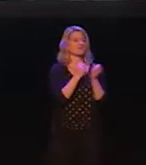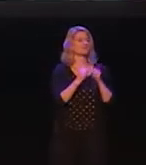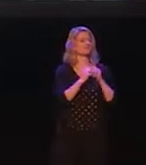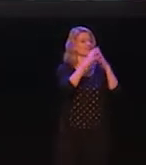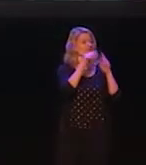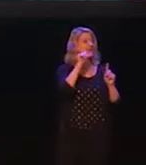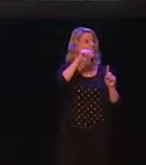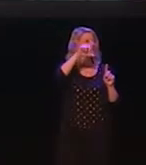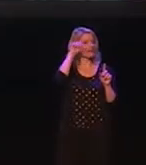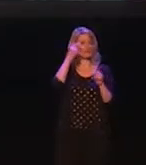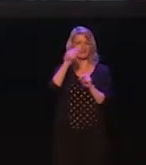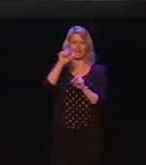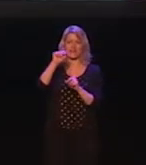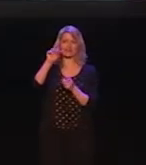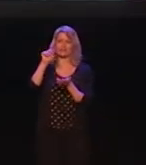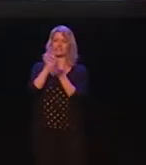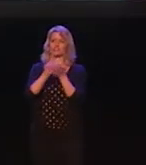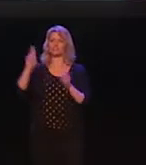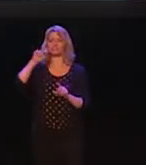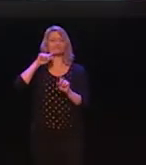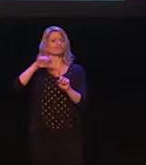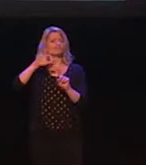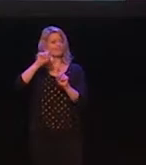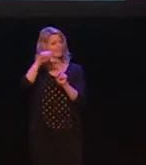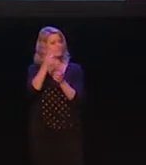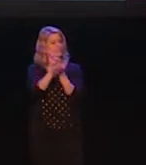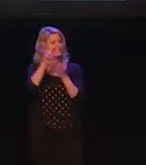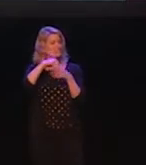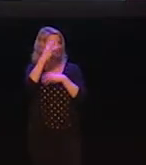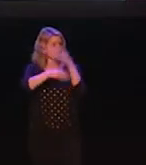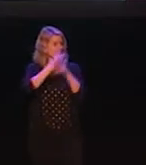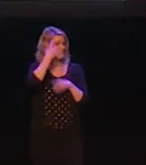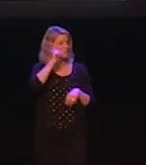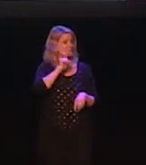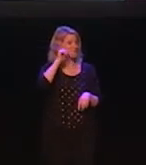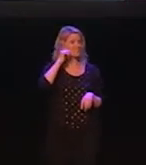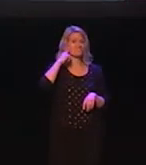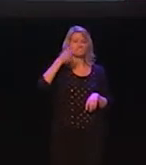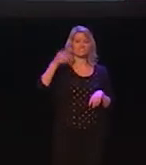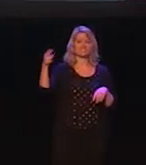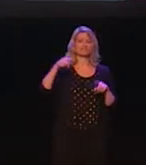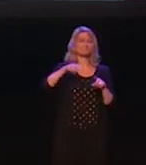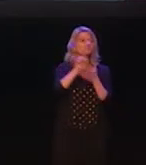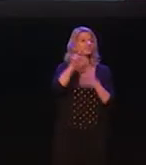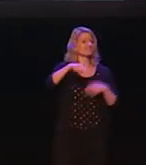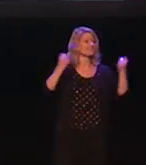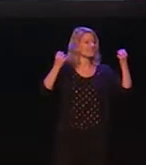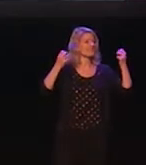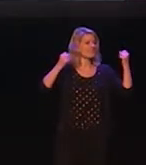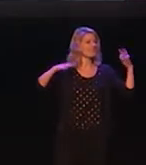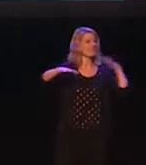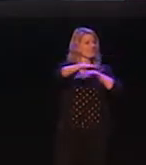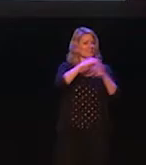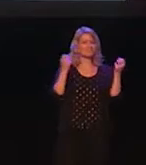I work at the Motion Light Lab, which is a lab within Gallaudet University, which is the only university in the world that was